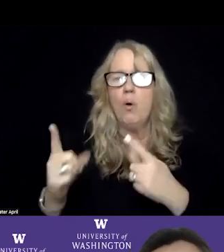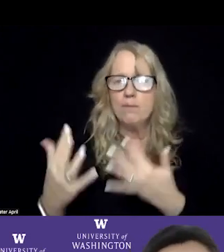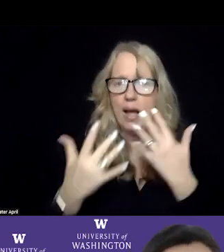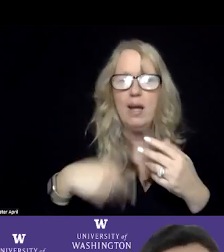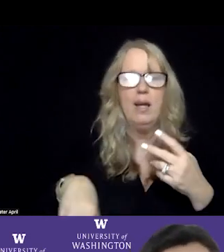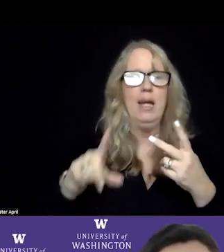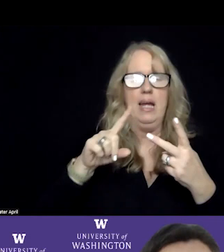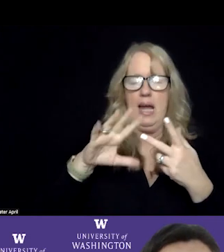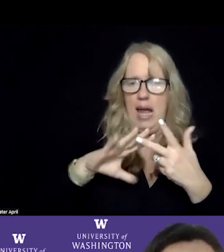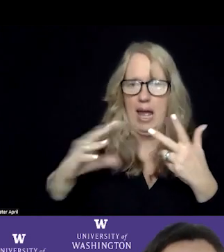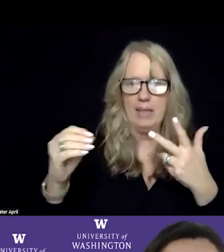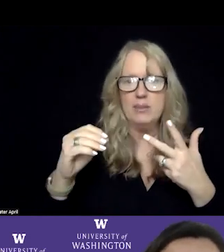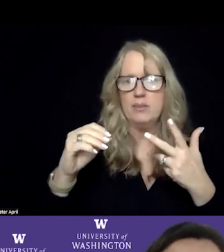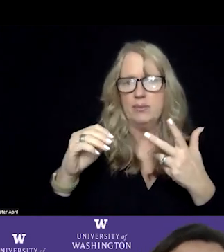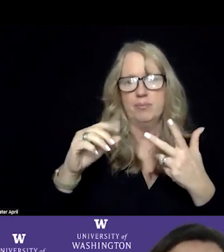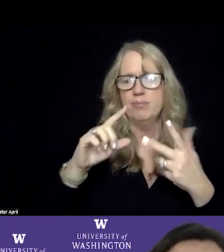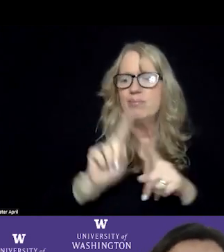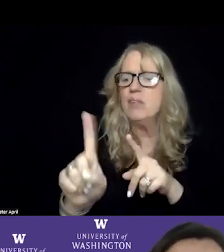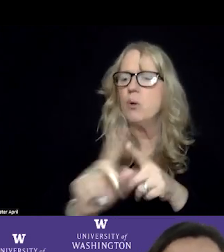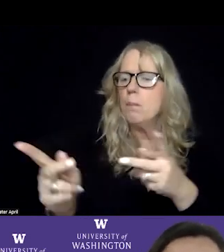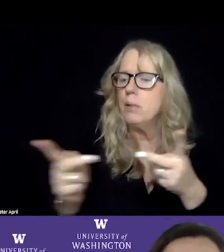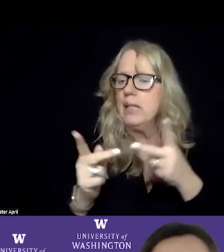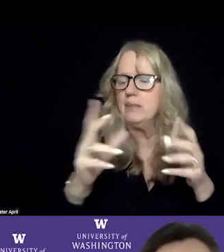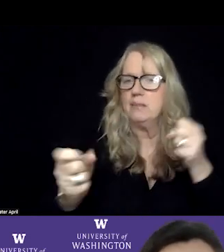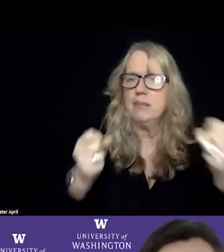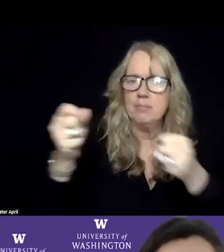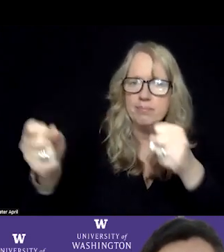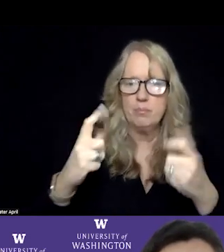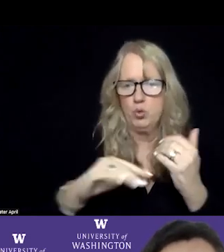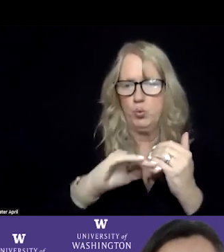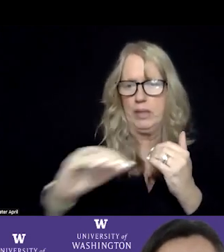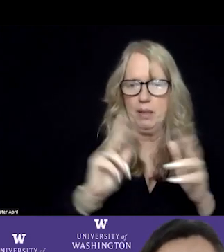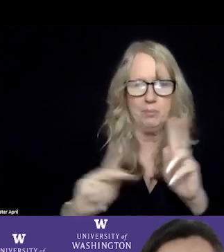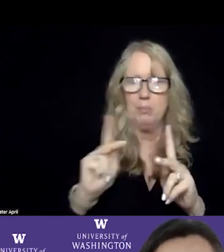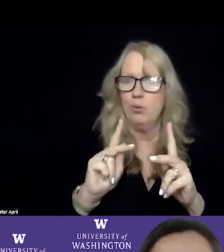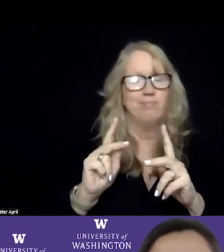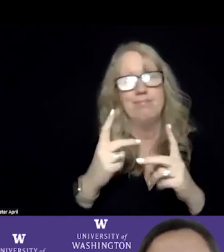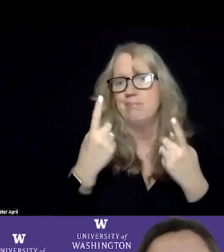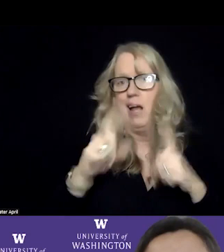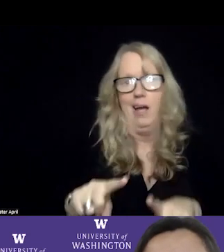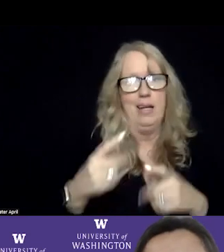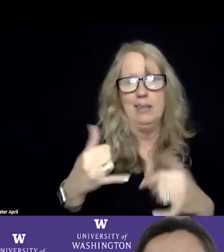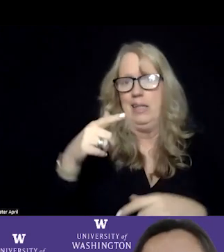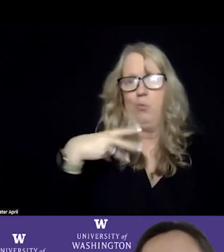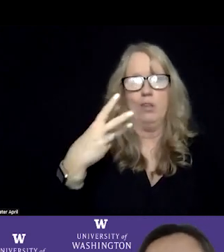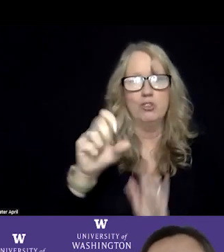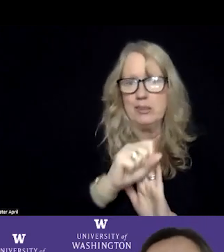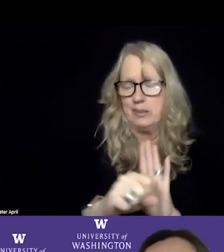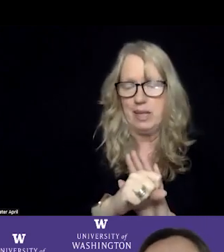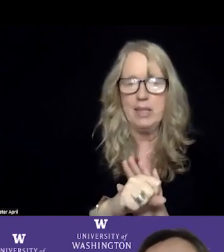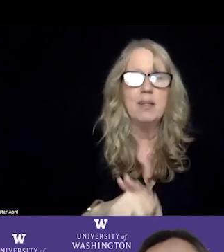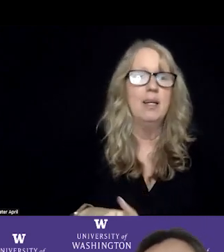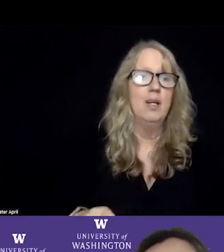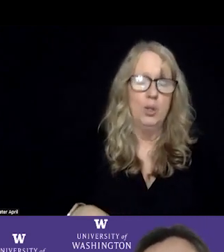the panoply of places to stabilize people, which currently don't really exist in Washington state. We have some